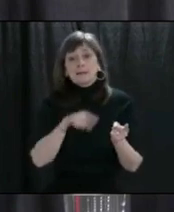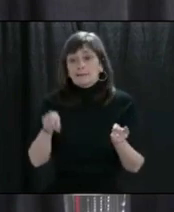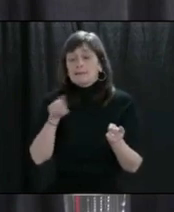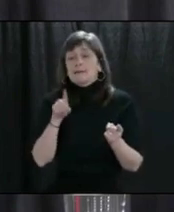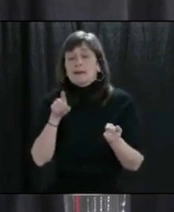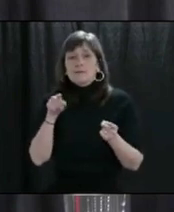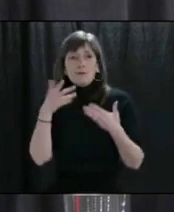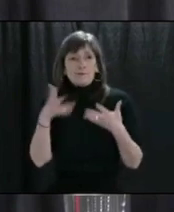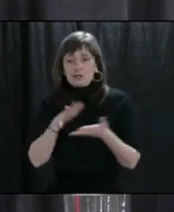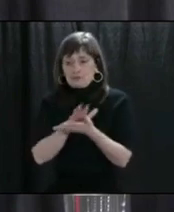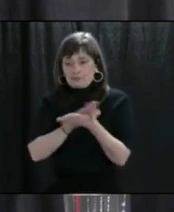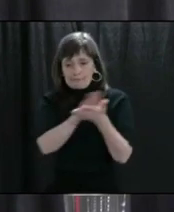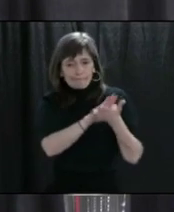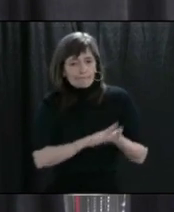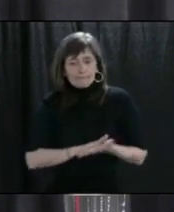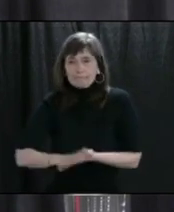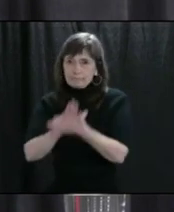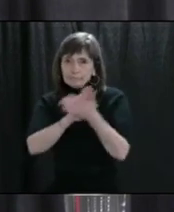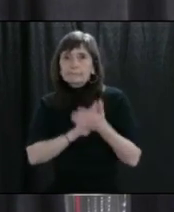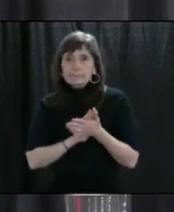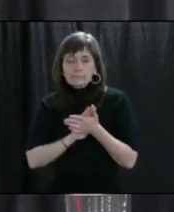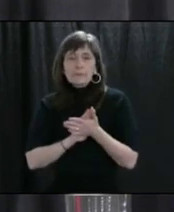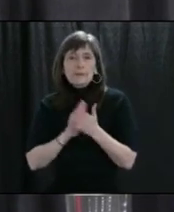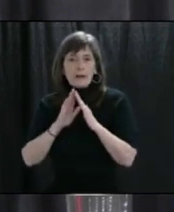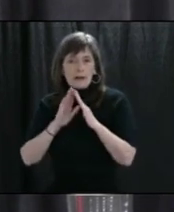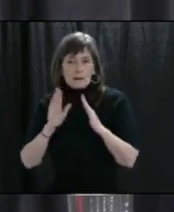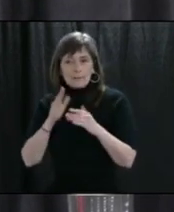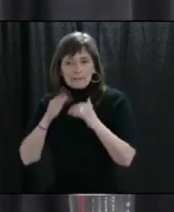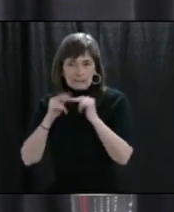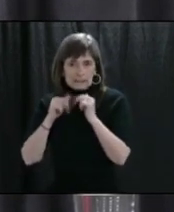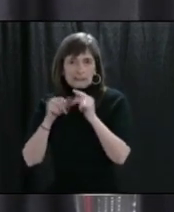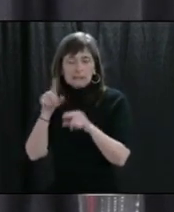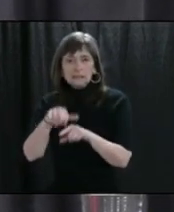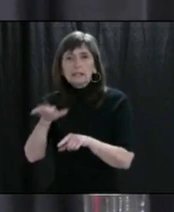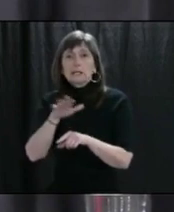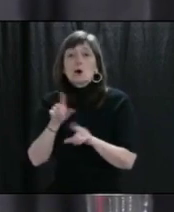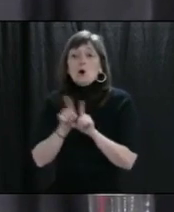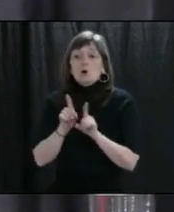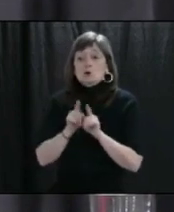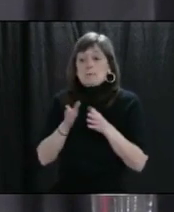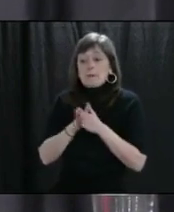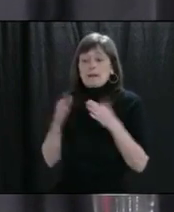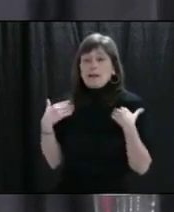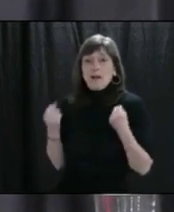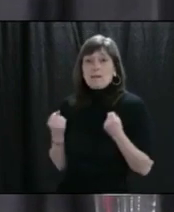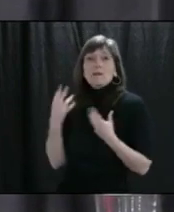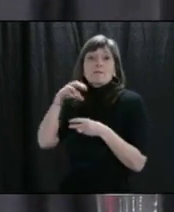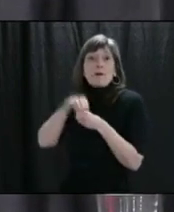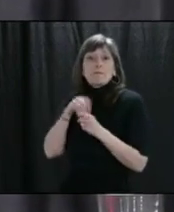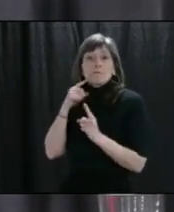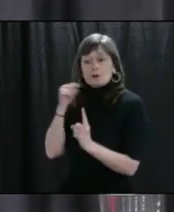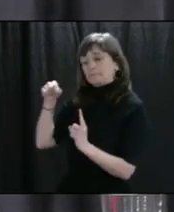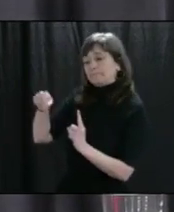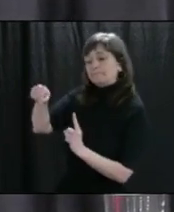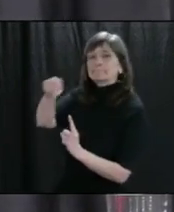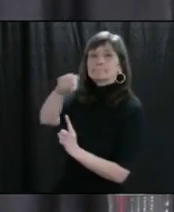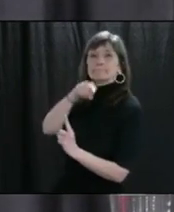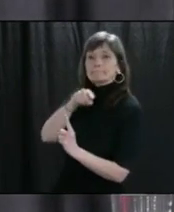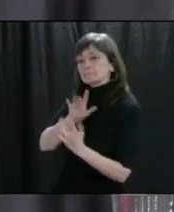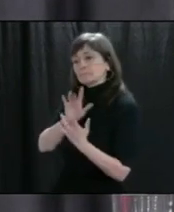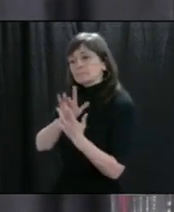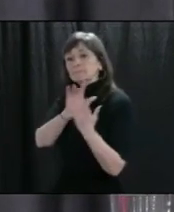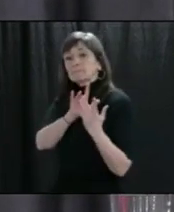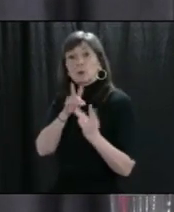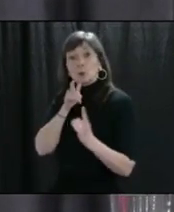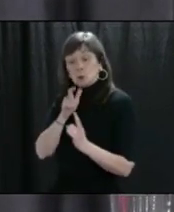thoroughly. I know that public health here would have been engaged in contact tracing and those people who were at risk would have